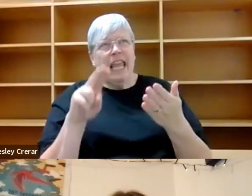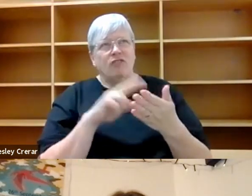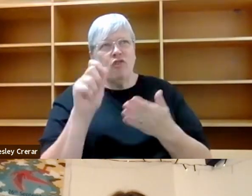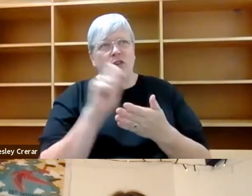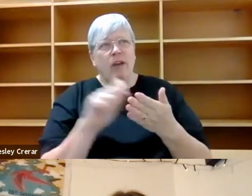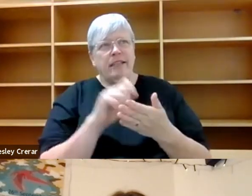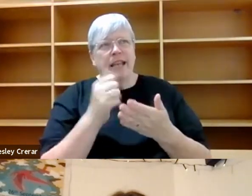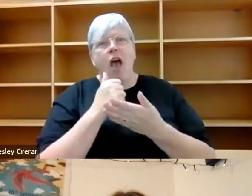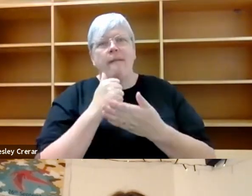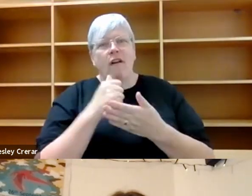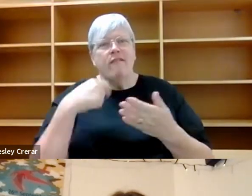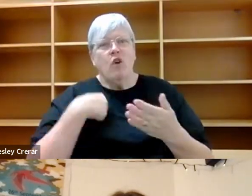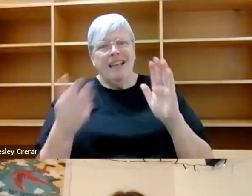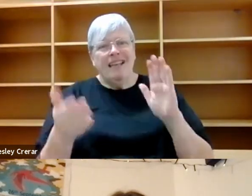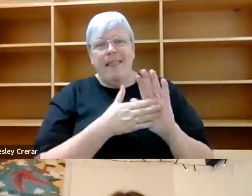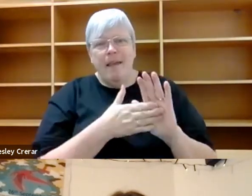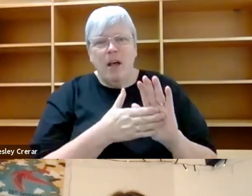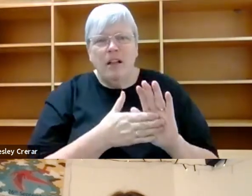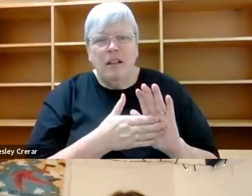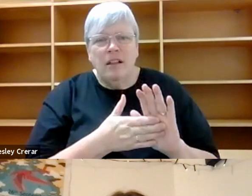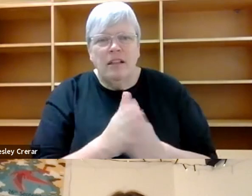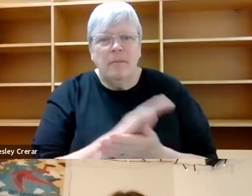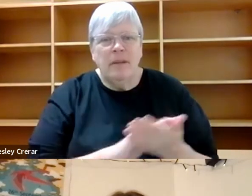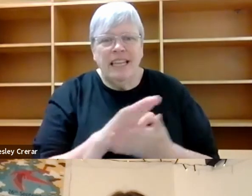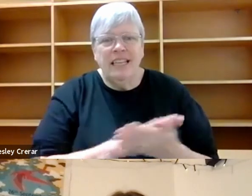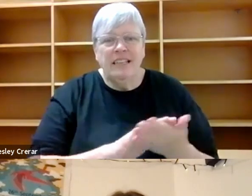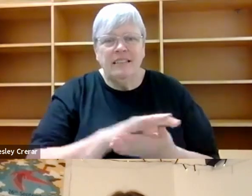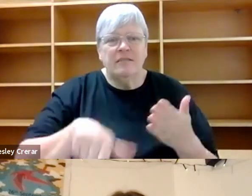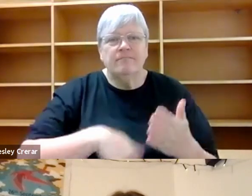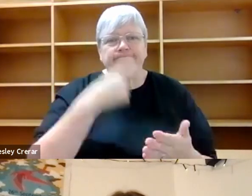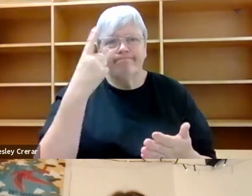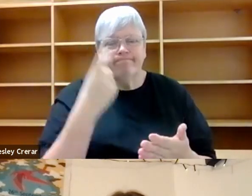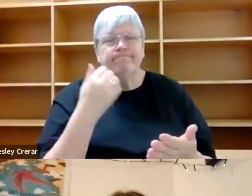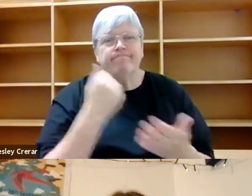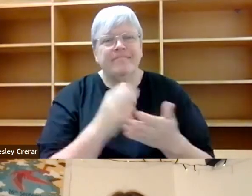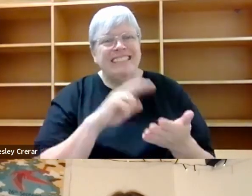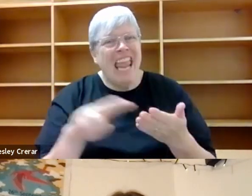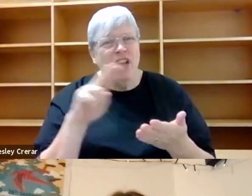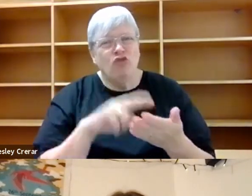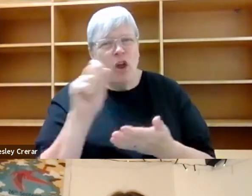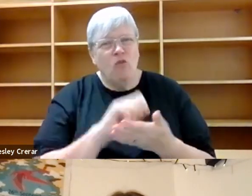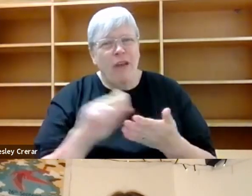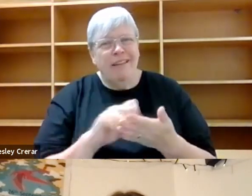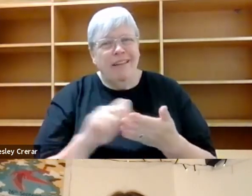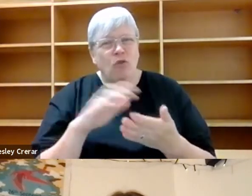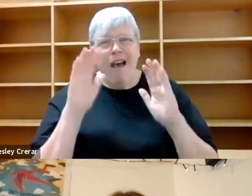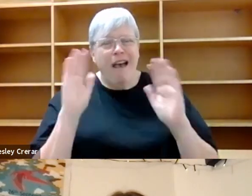to sort of interject with the idea that like, we can have a nature writing that isn't about a man going